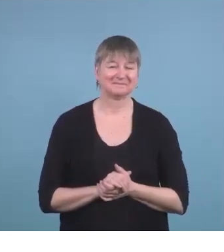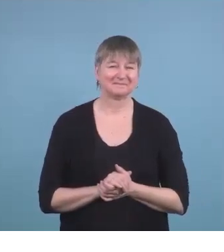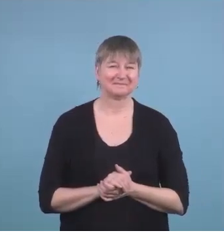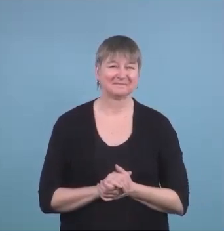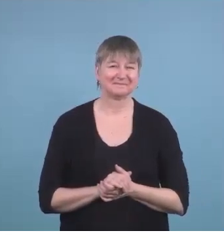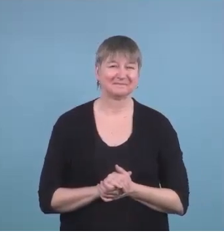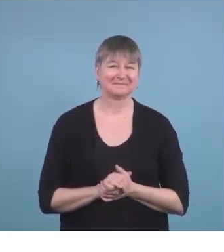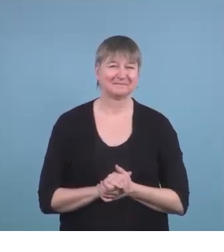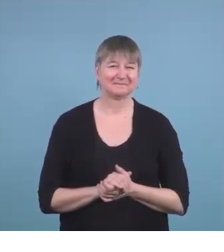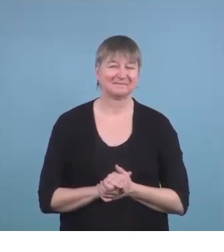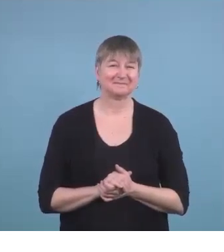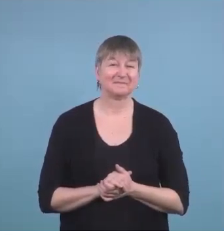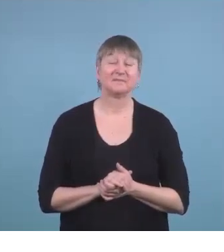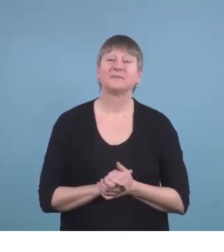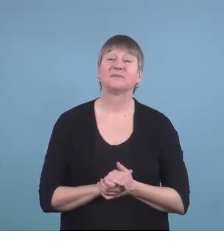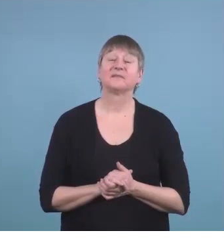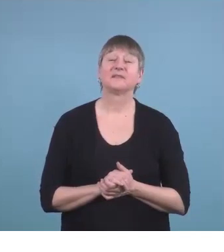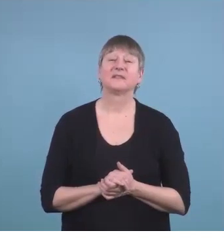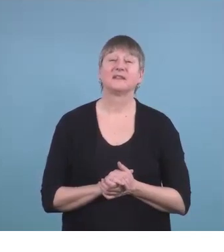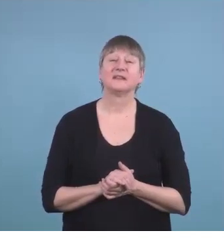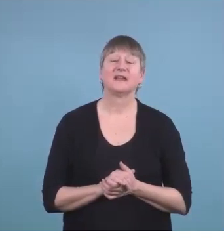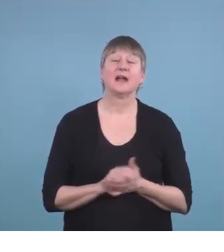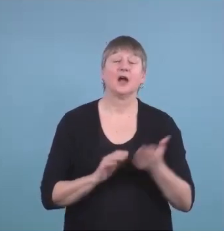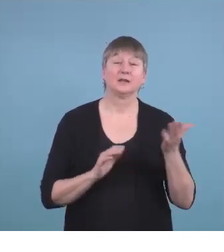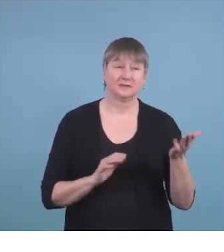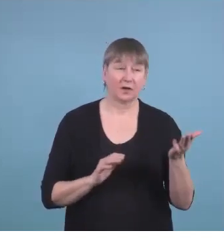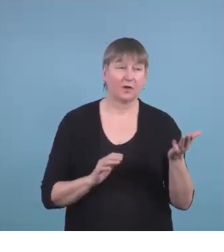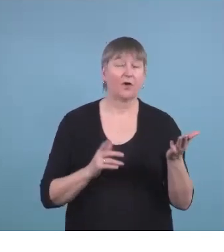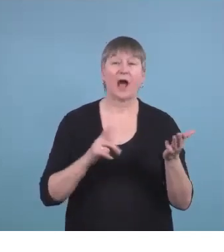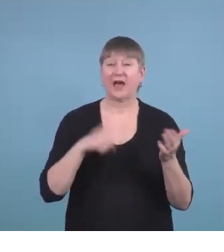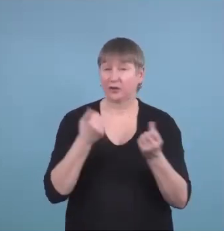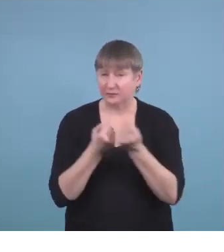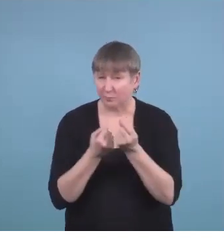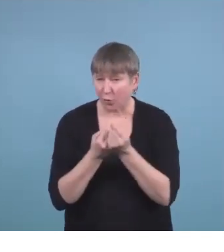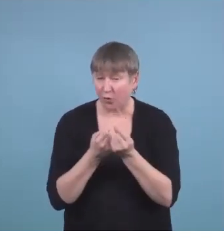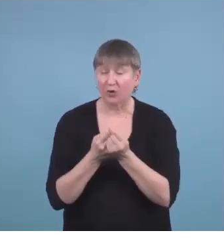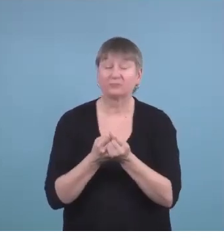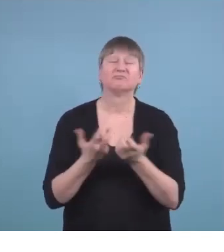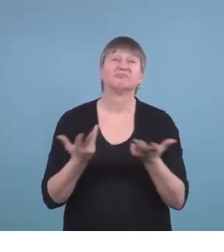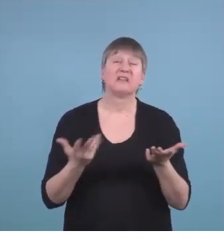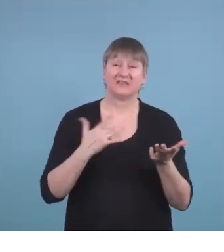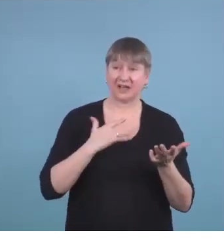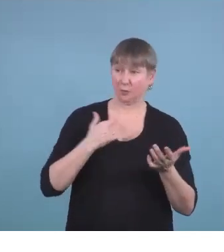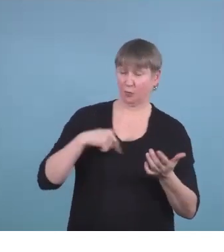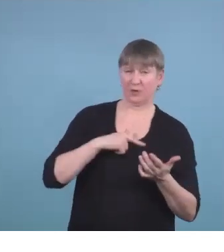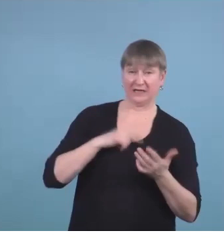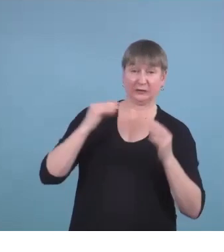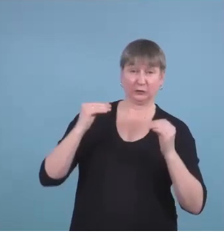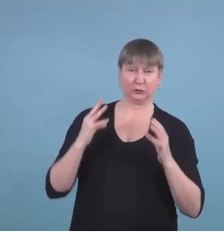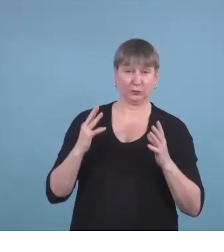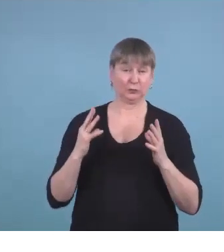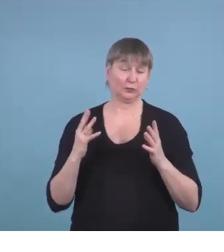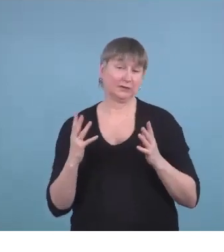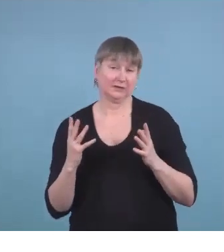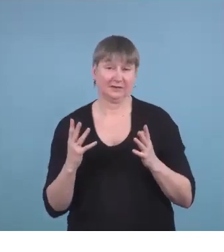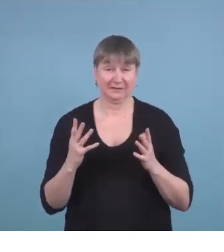Again, DHH support staff, they feel that we make an impact and like I said, we are super blessed and